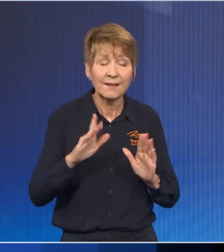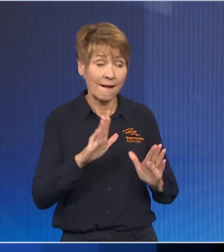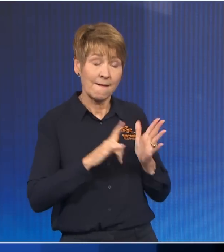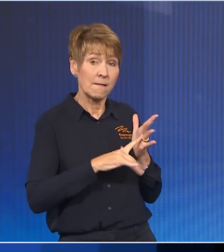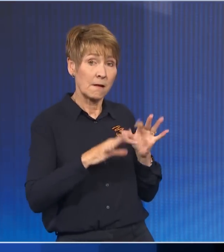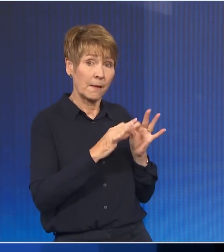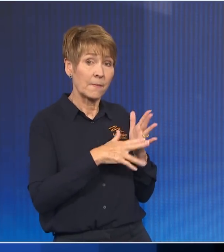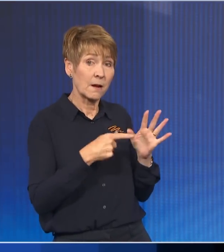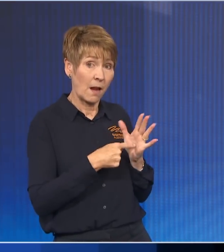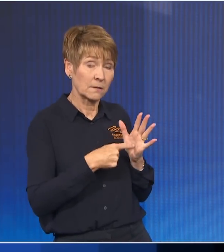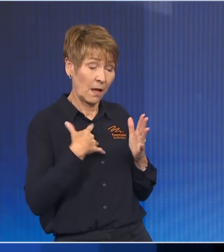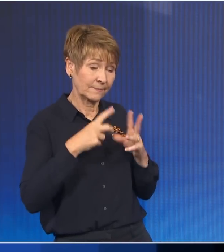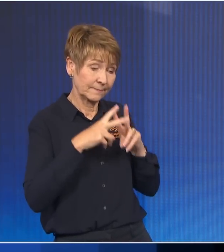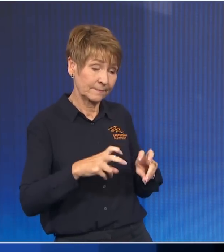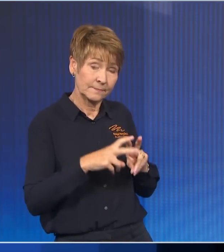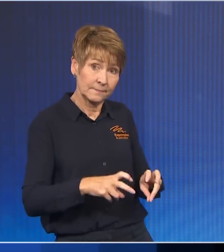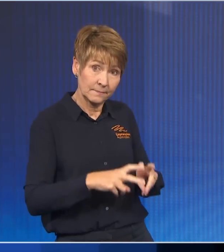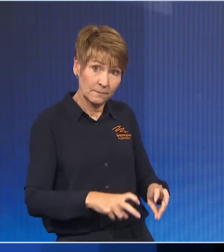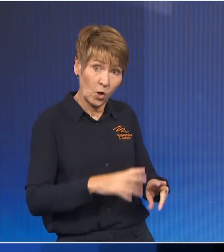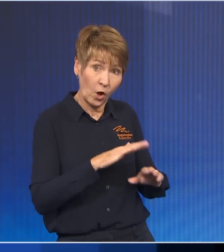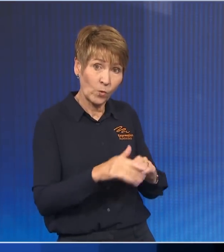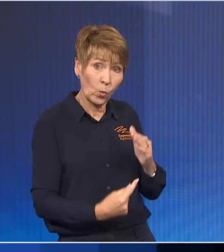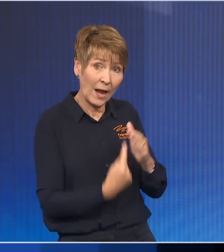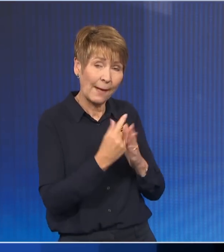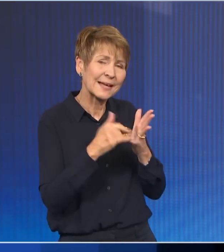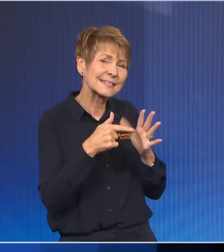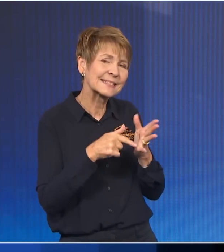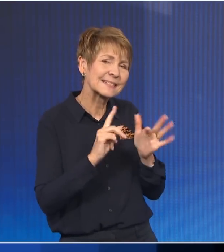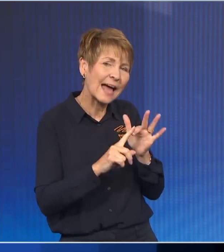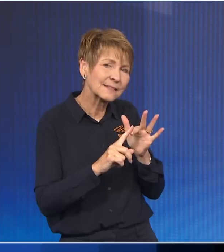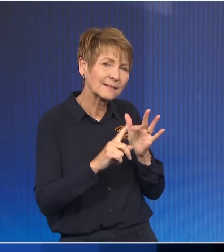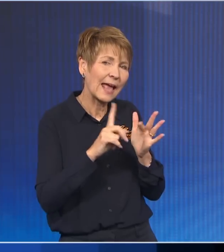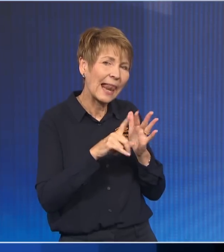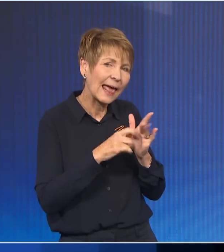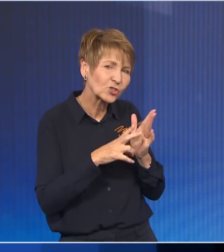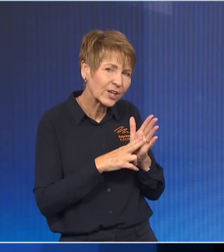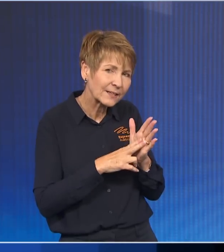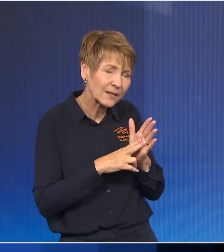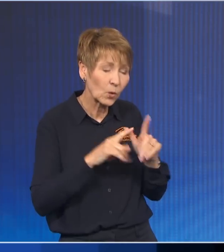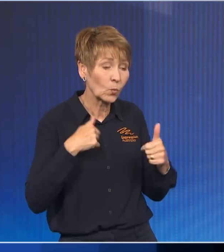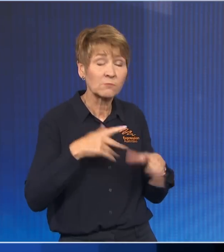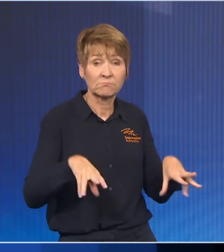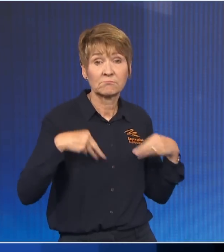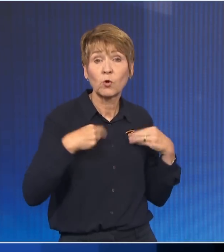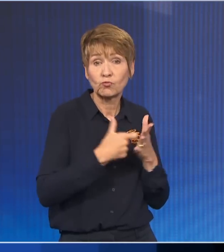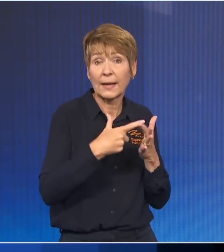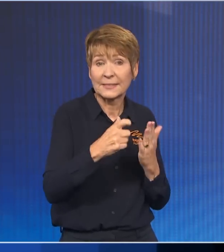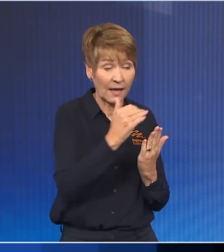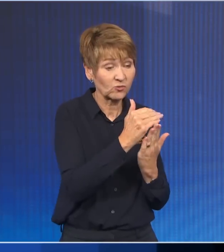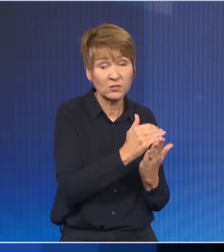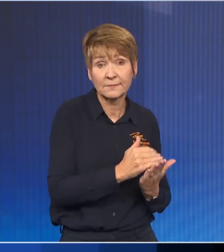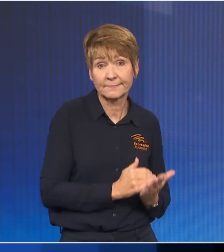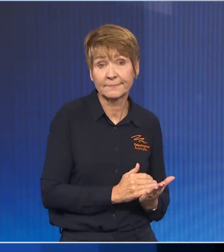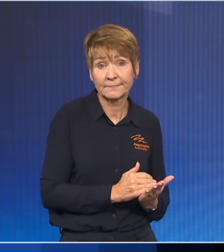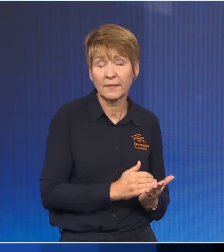into the outcome of the state election. We accepted the recommendations of that review, and we are working